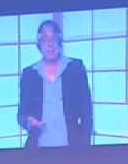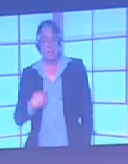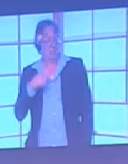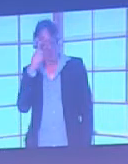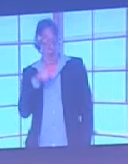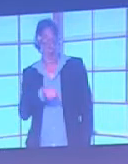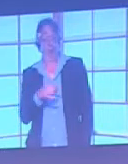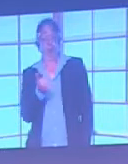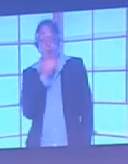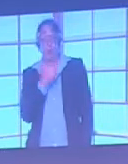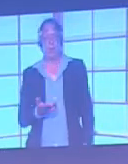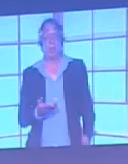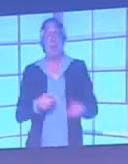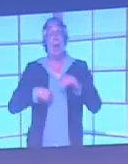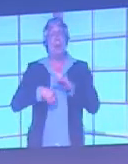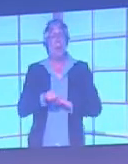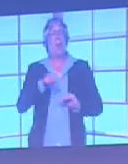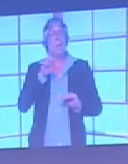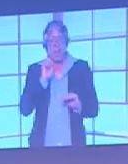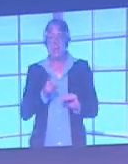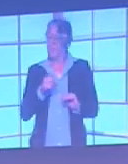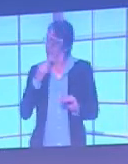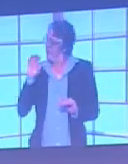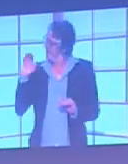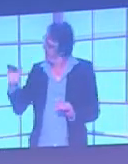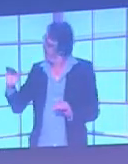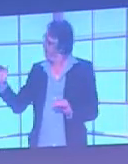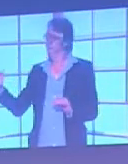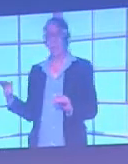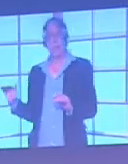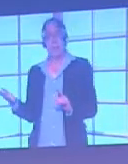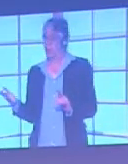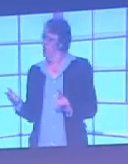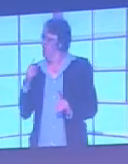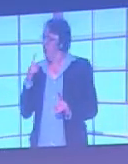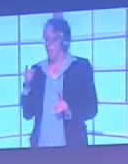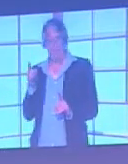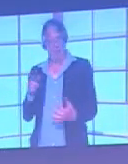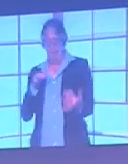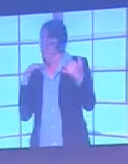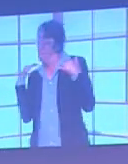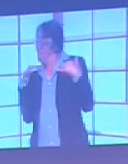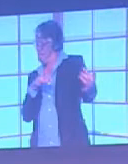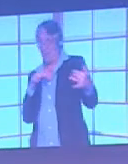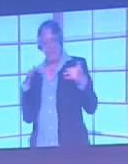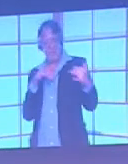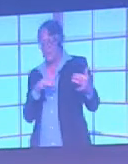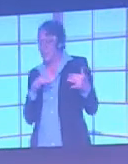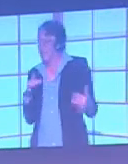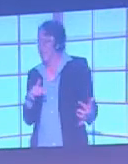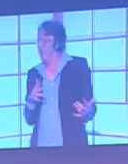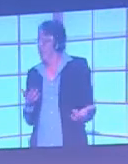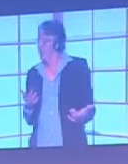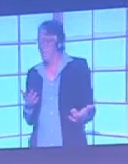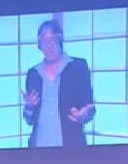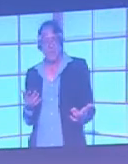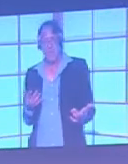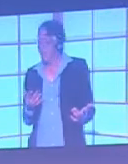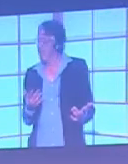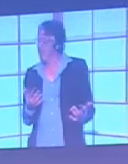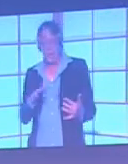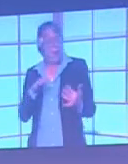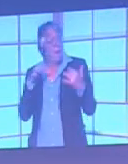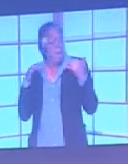Surely, players should be able to tell their team mates apart from the opposition in a match, ahead of being able to tell who they are playing in a training